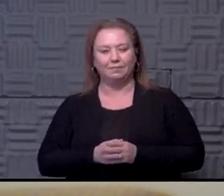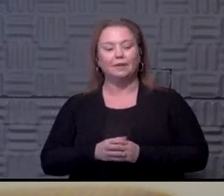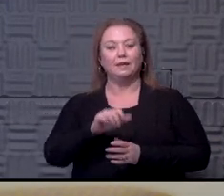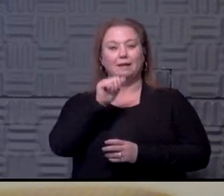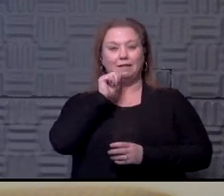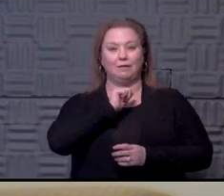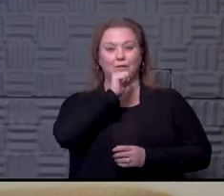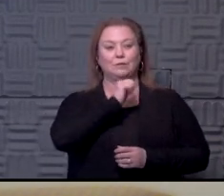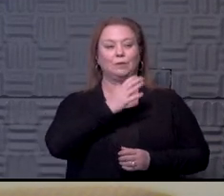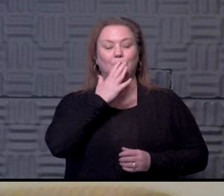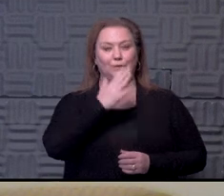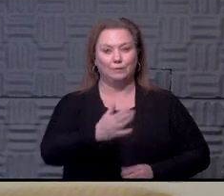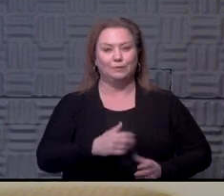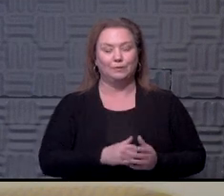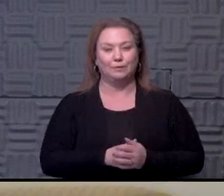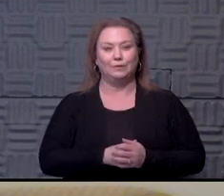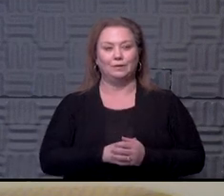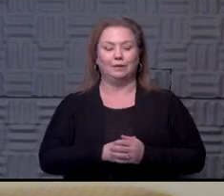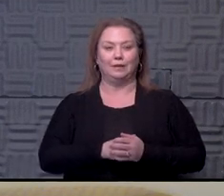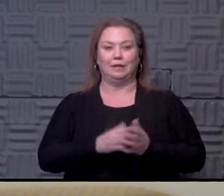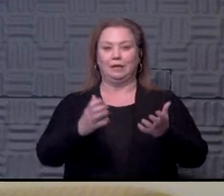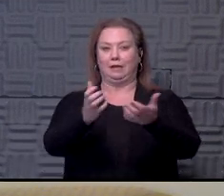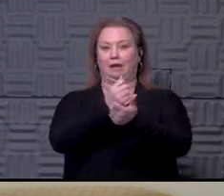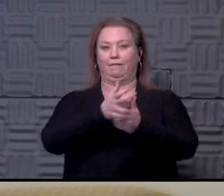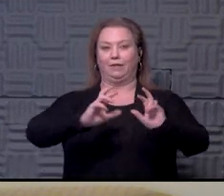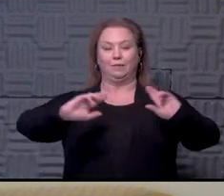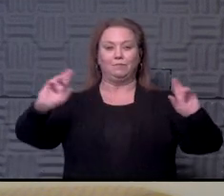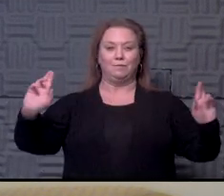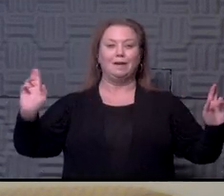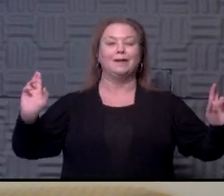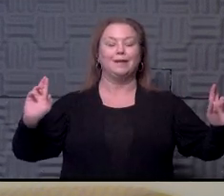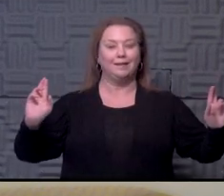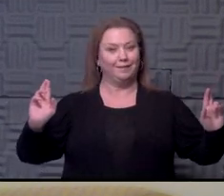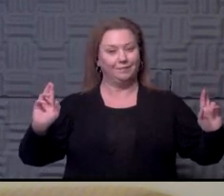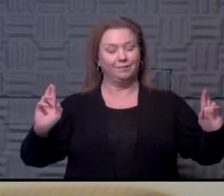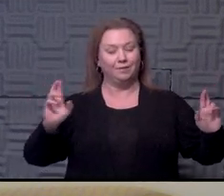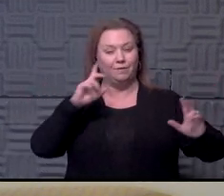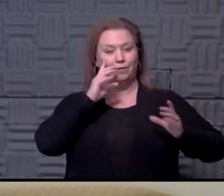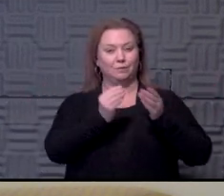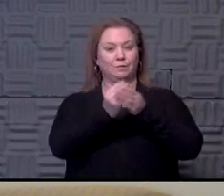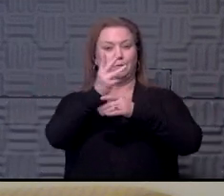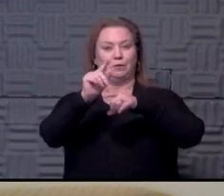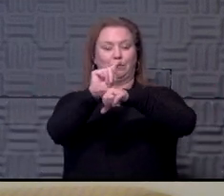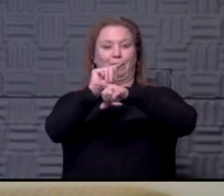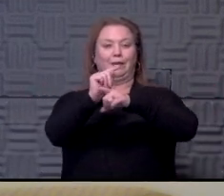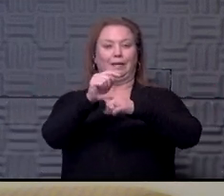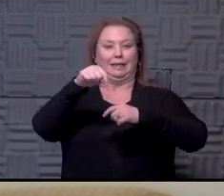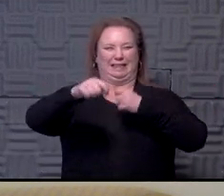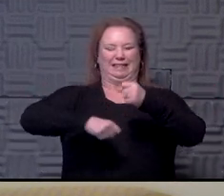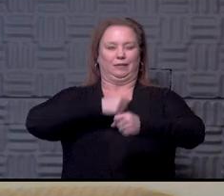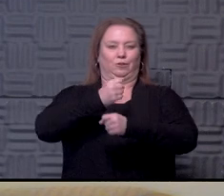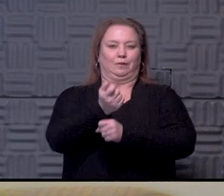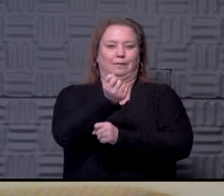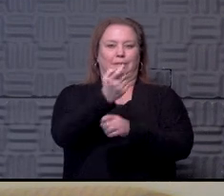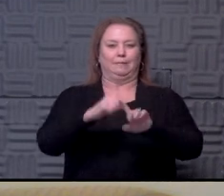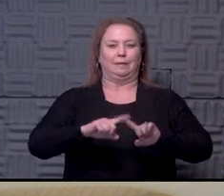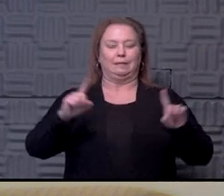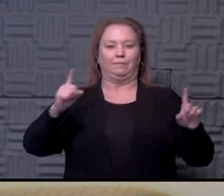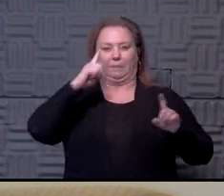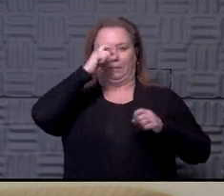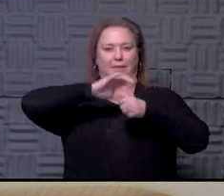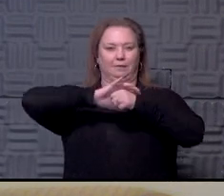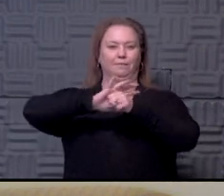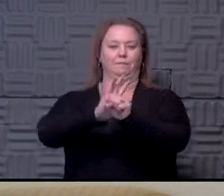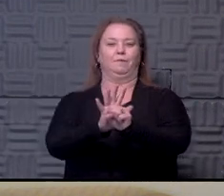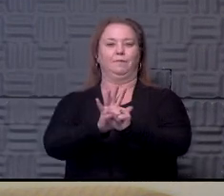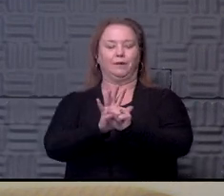Arizona's good. Everything is ready to roll. Obviously, it's a little bit different here with COVID,